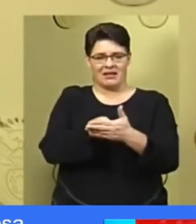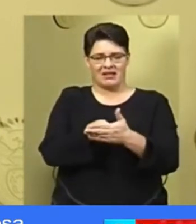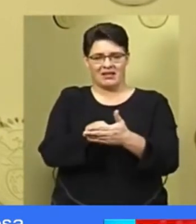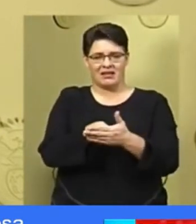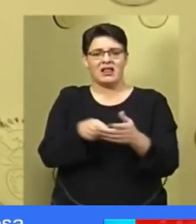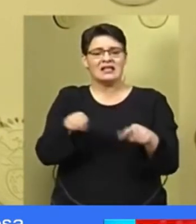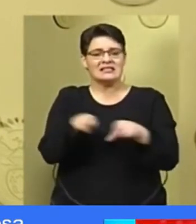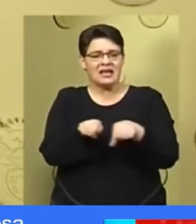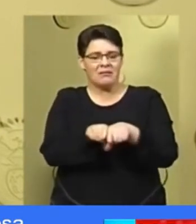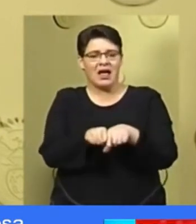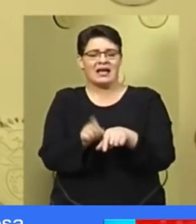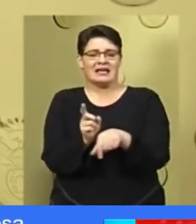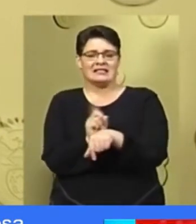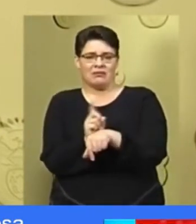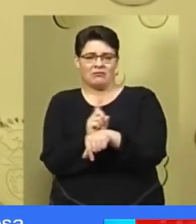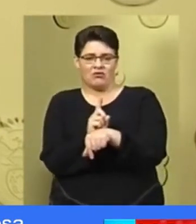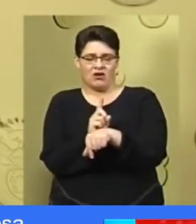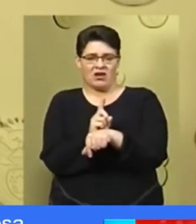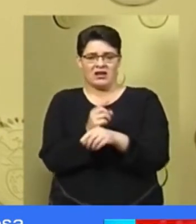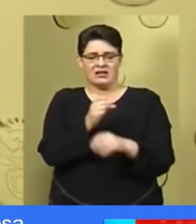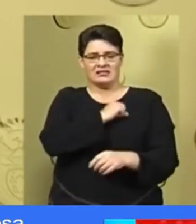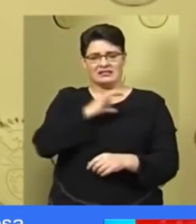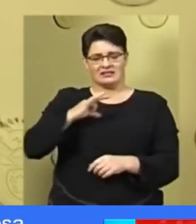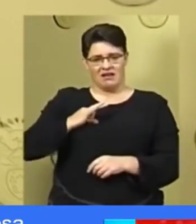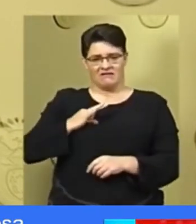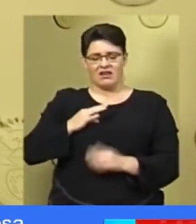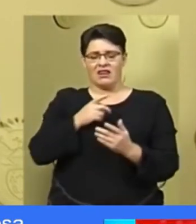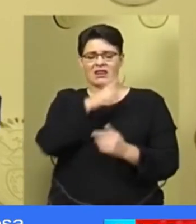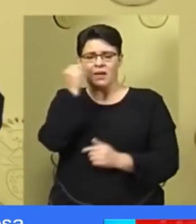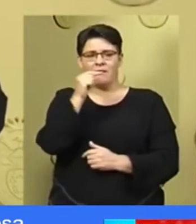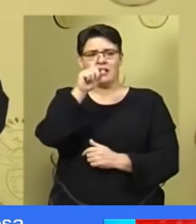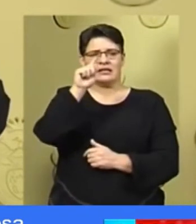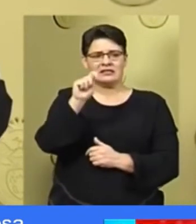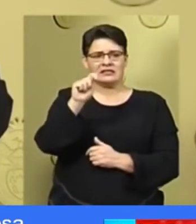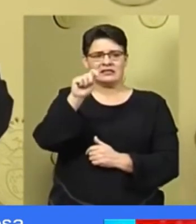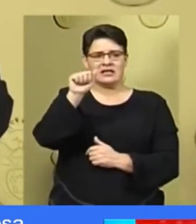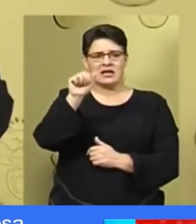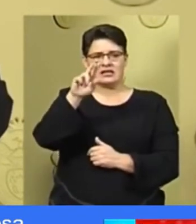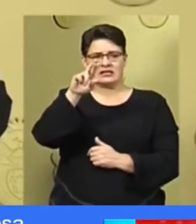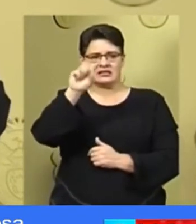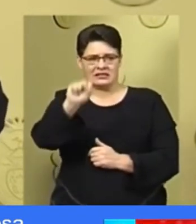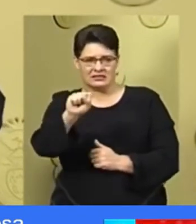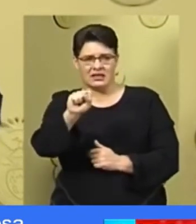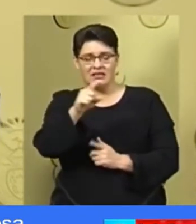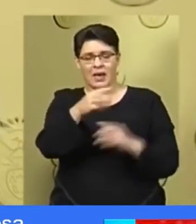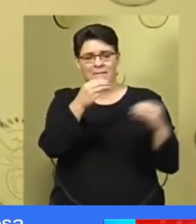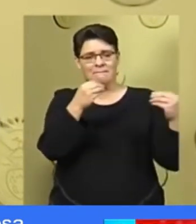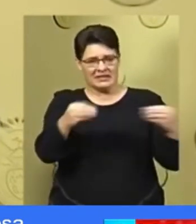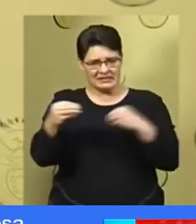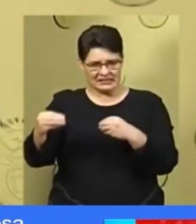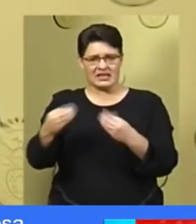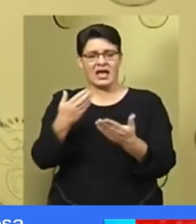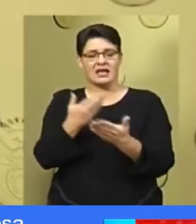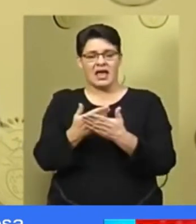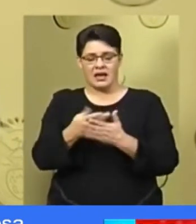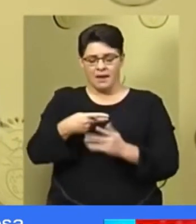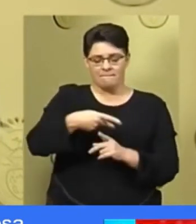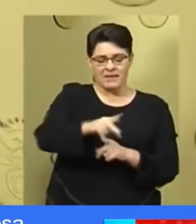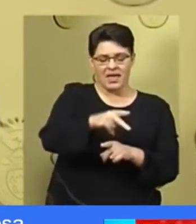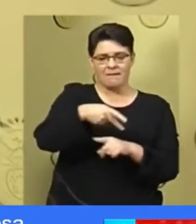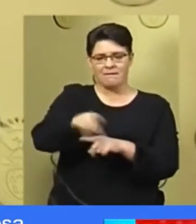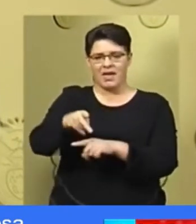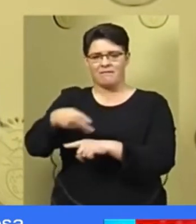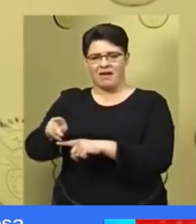temporary employee relief scheme called TERS which will enable companies to pay